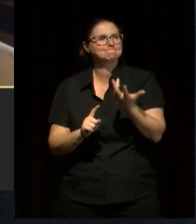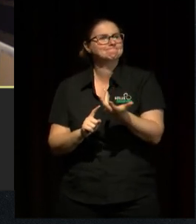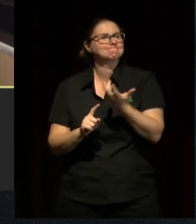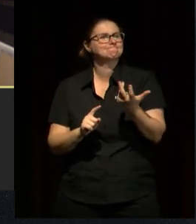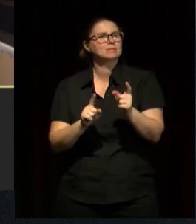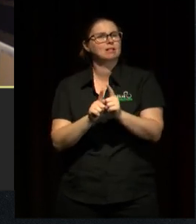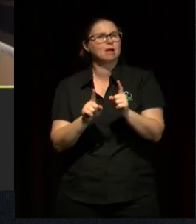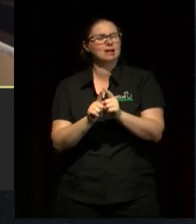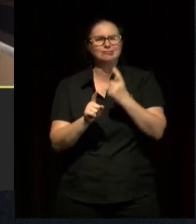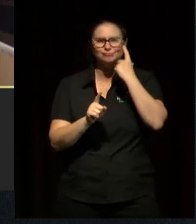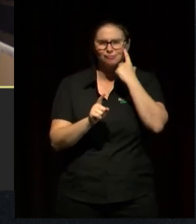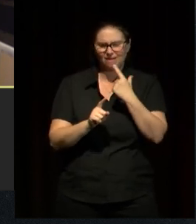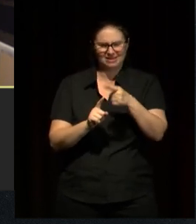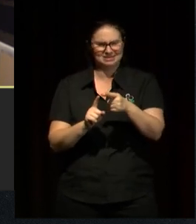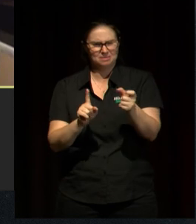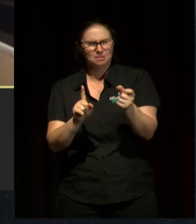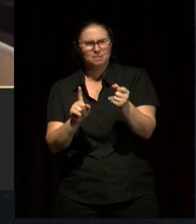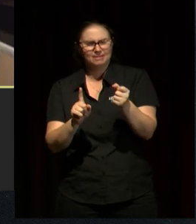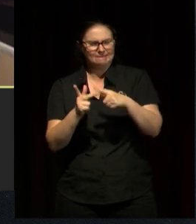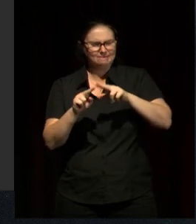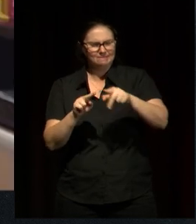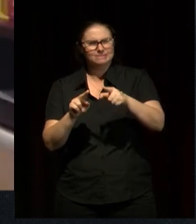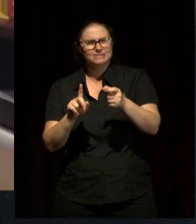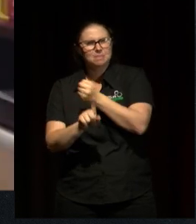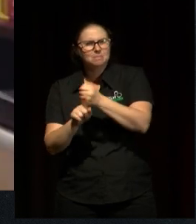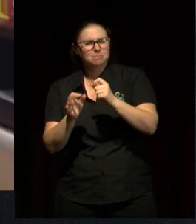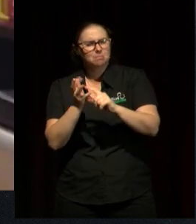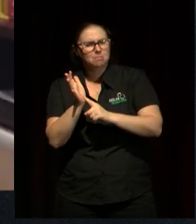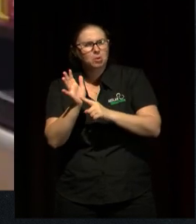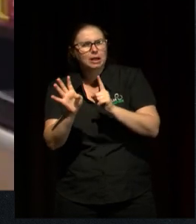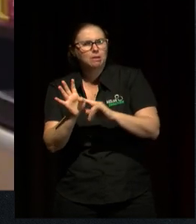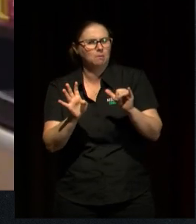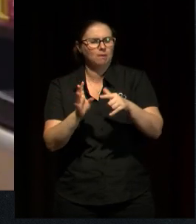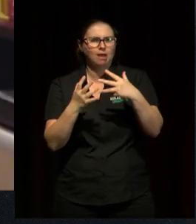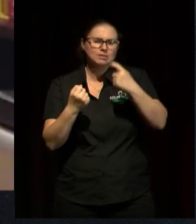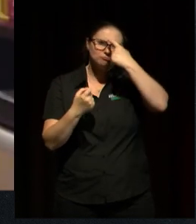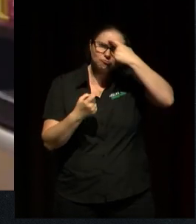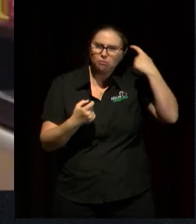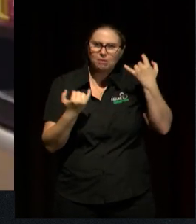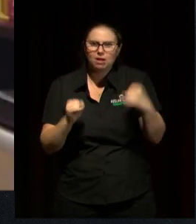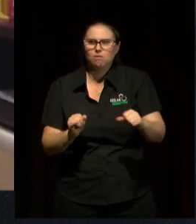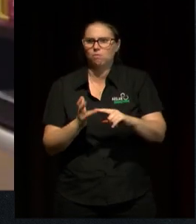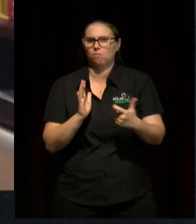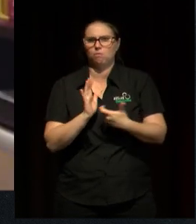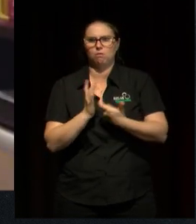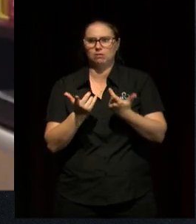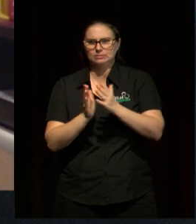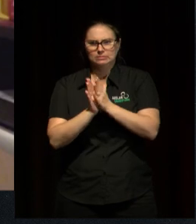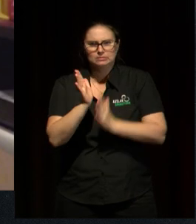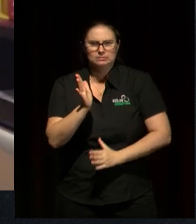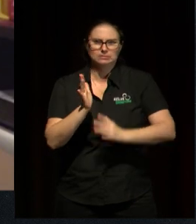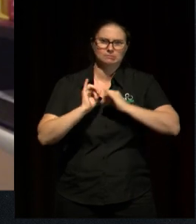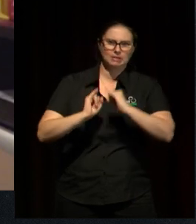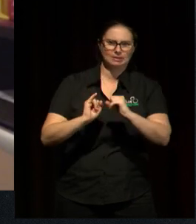bullying or the trauma. Or, you know, whatever other kind of disenfranchised kind of experiences